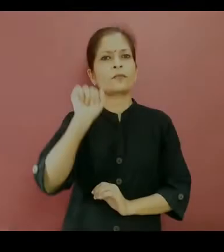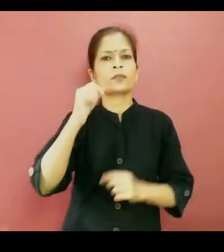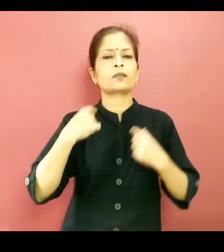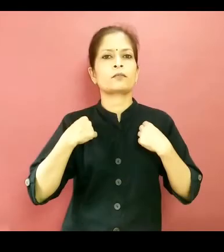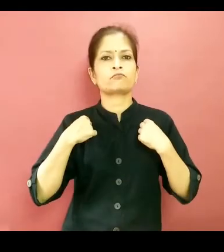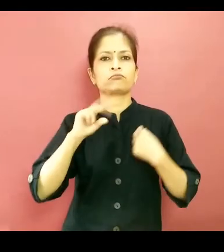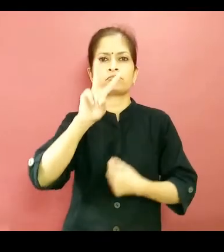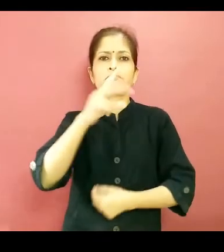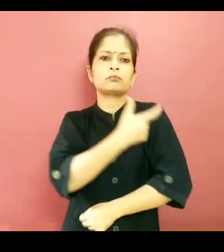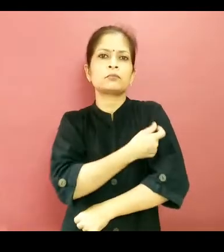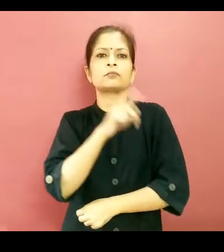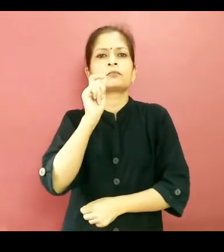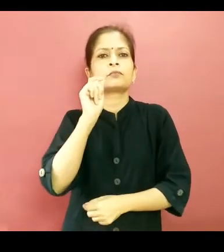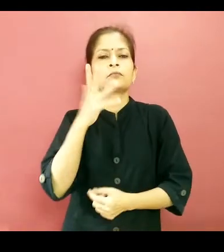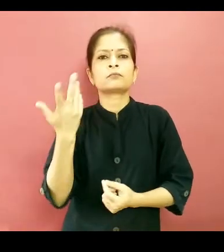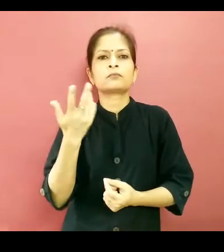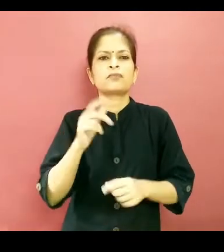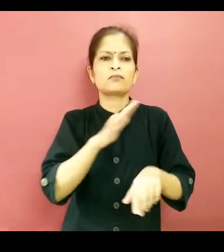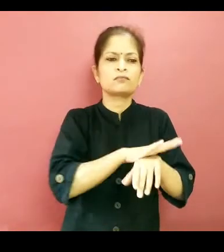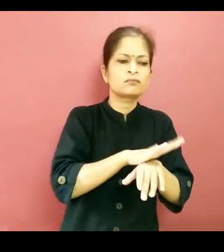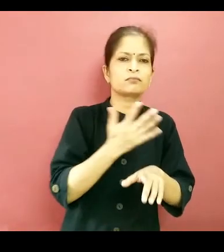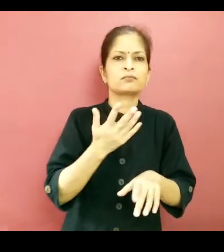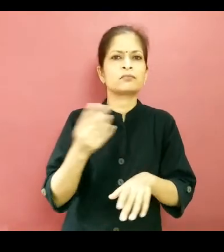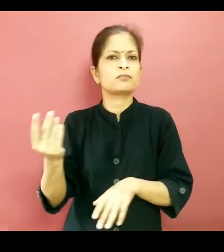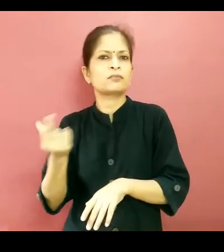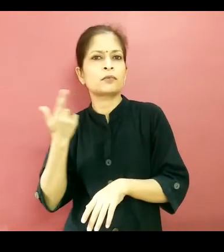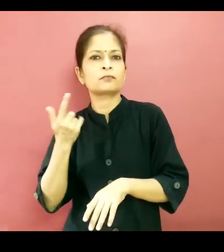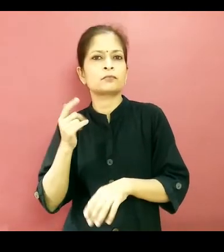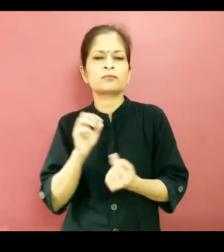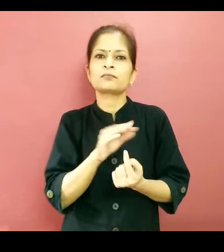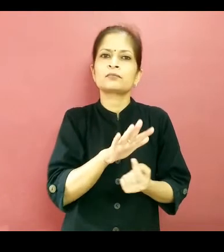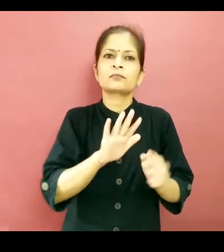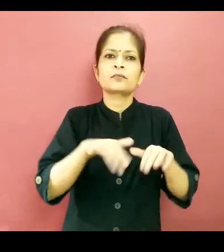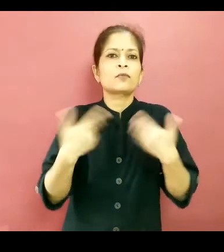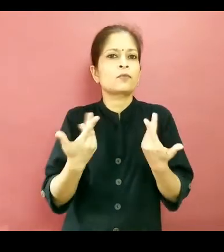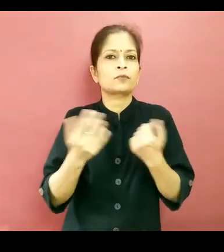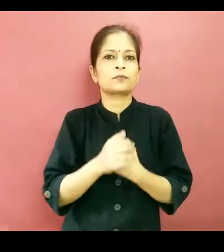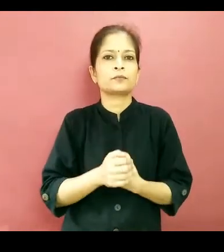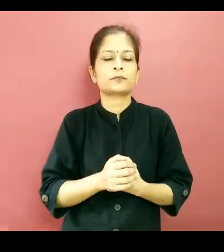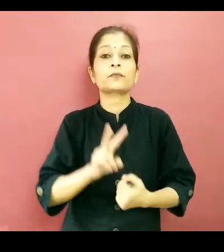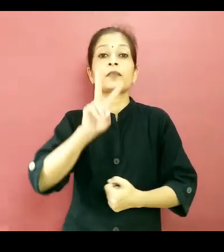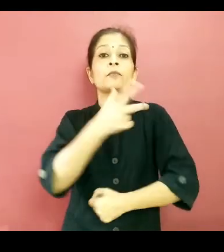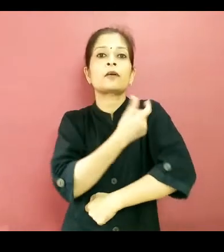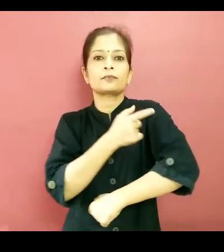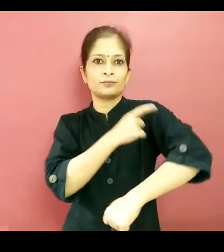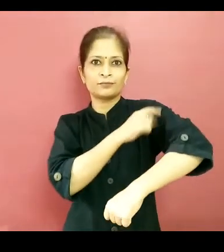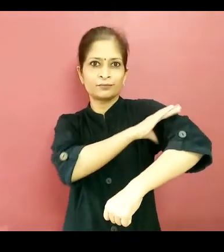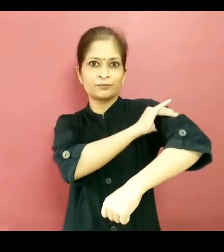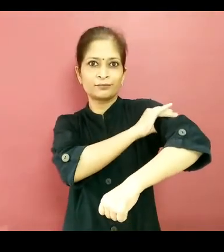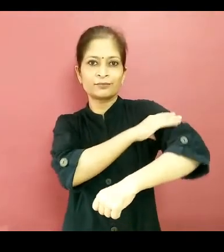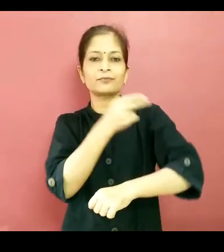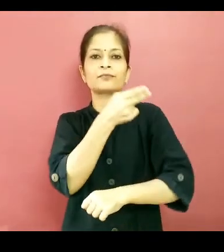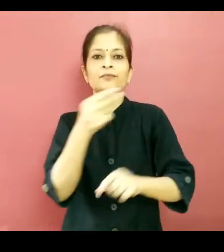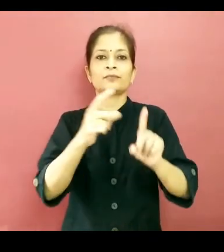How Your Clothes Affect Our Speed Of Vaccination The vaccine is administered in the upper arm, that is the